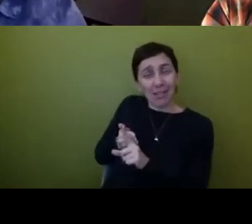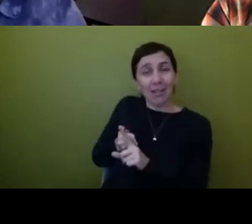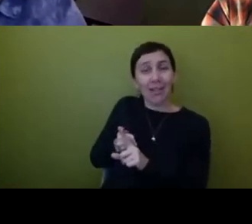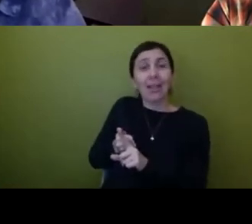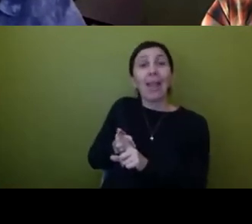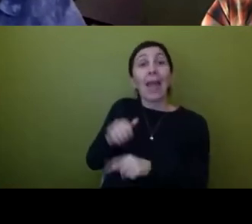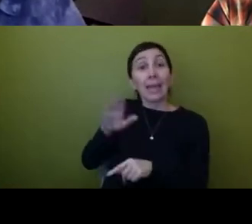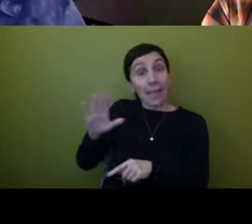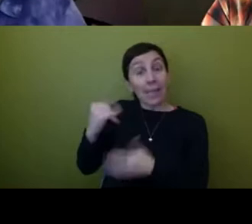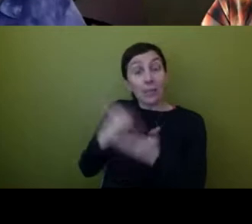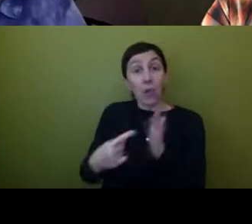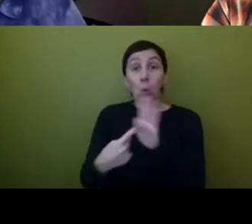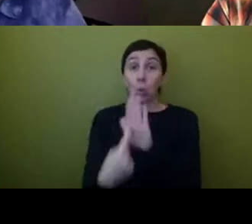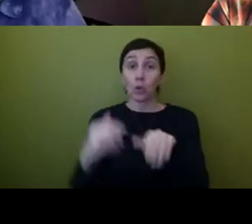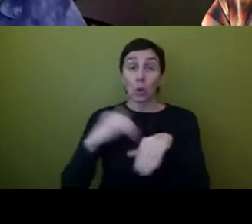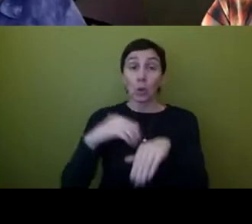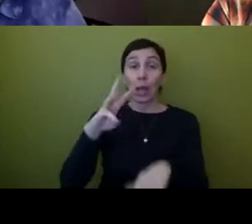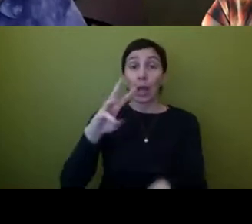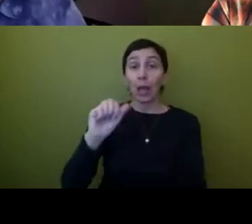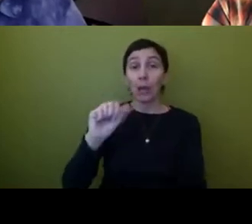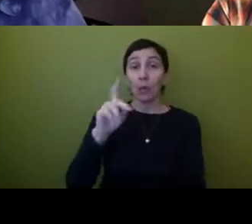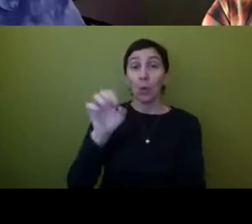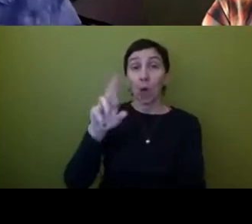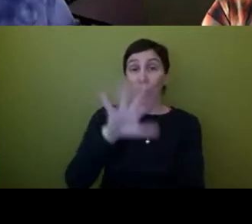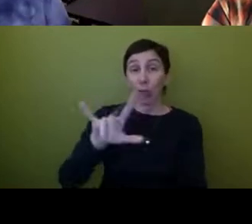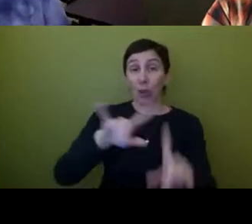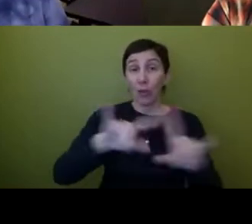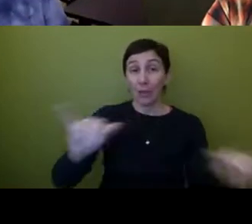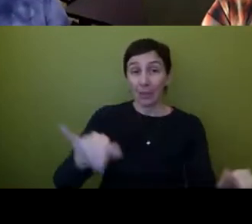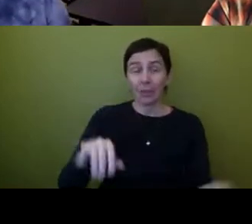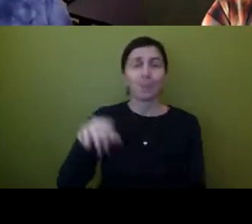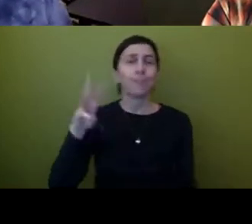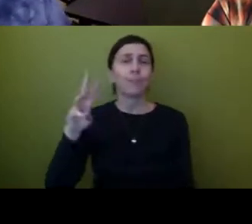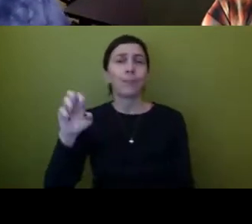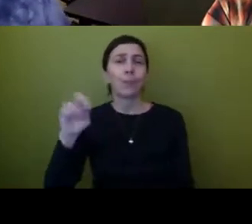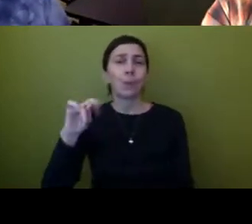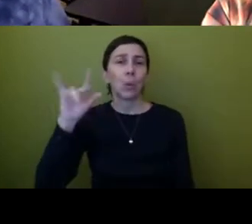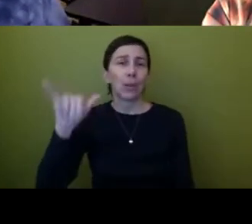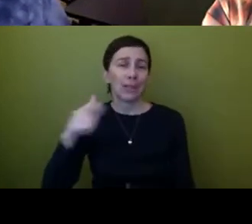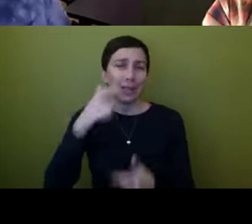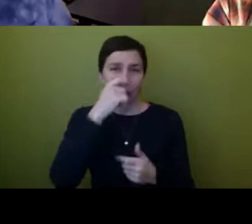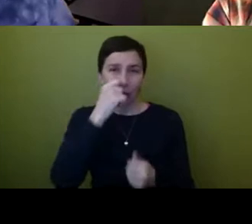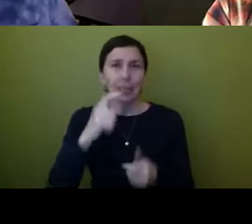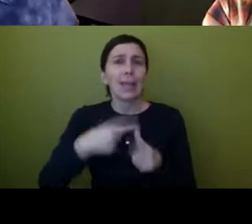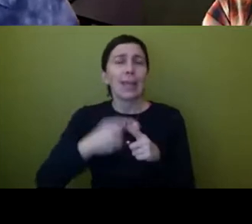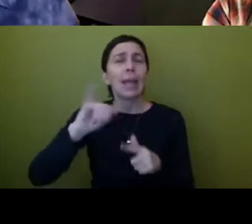the walker around the same time i also think that's interesting too because then jimmy durham went to europe